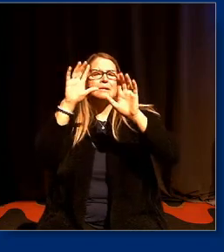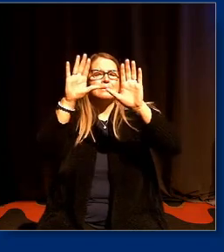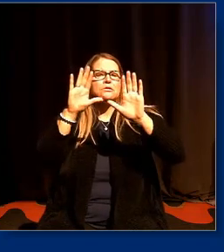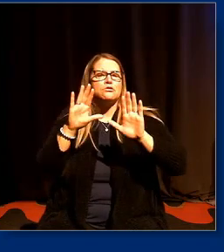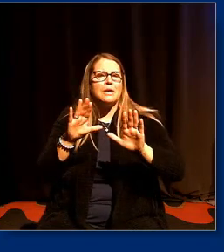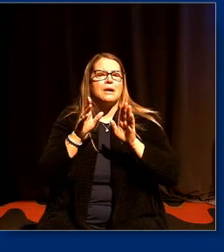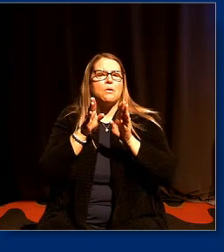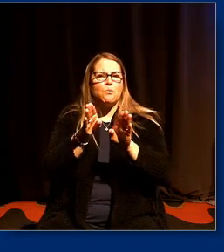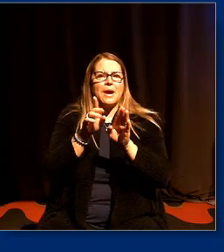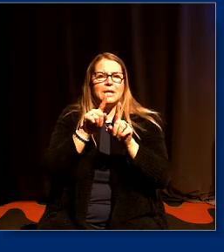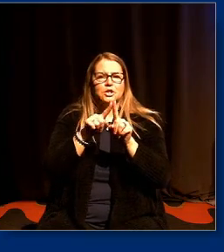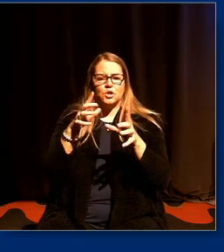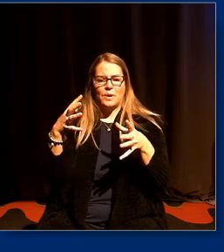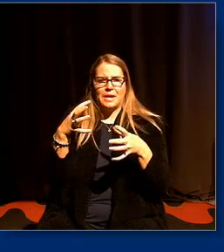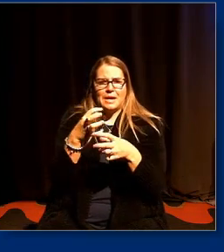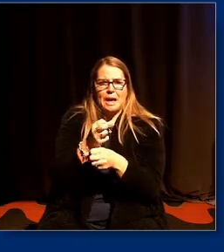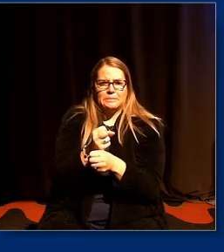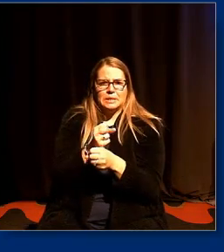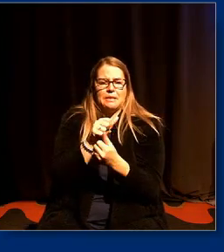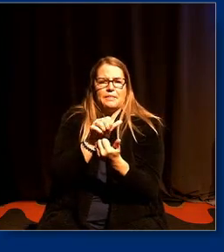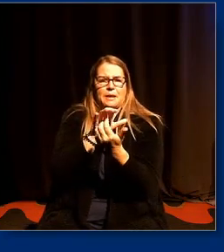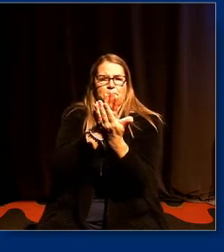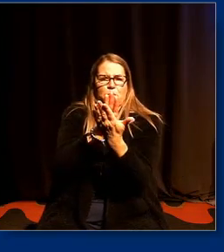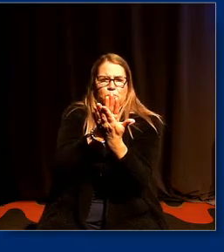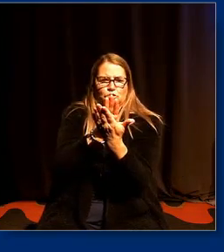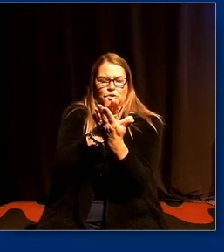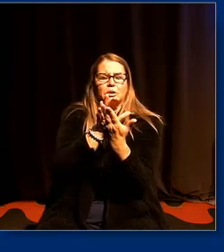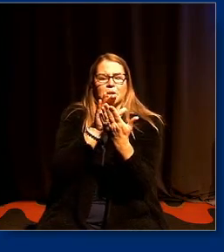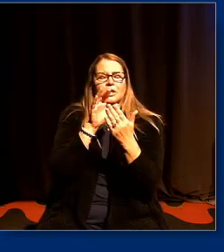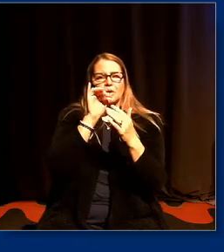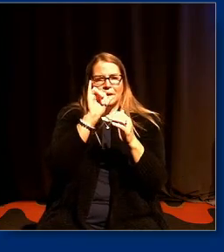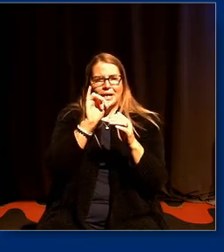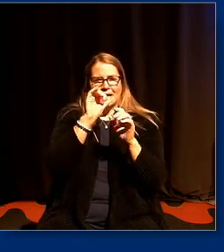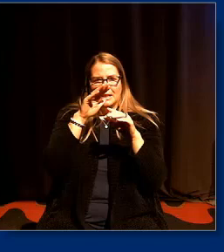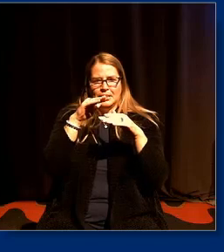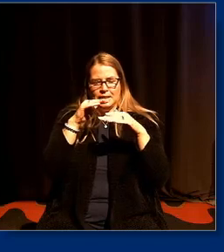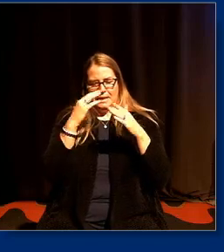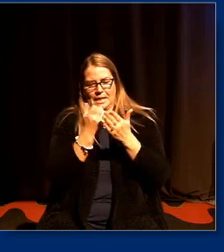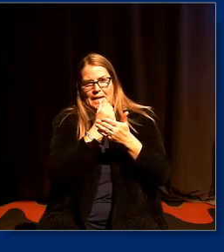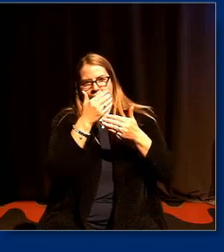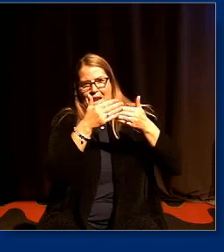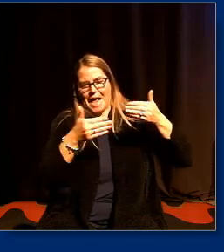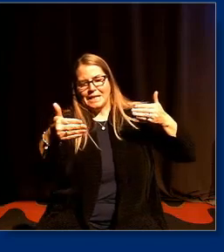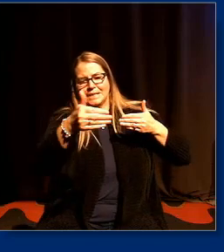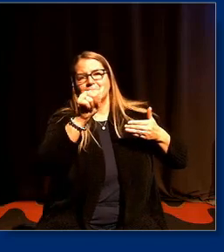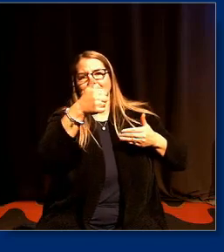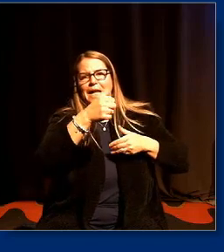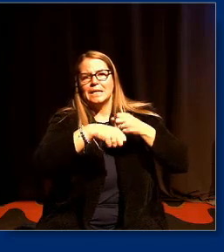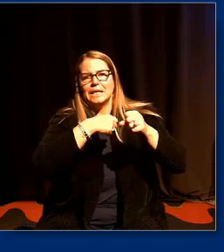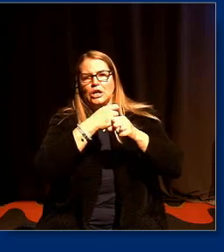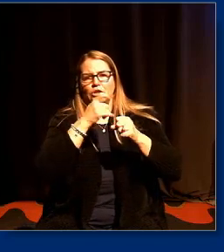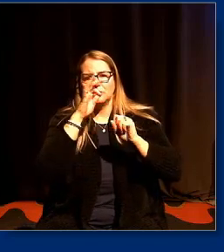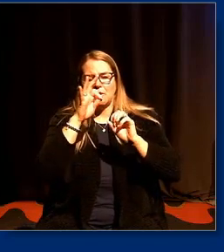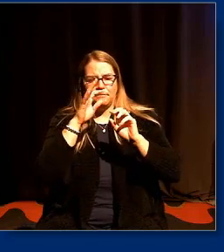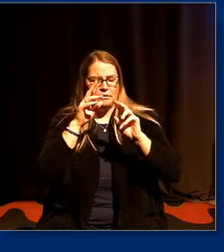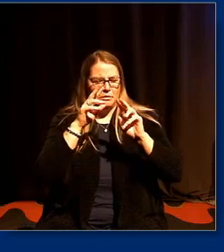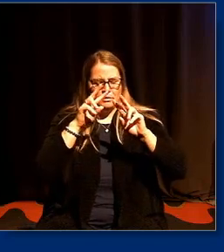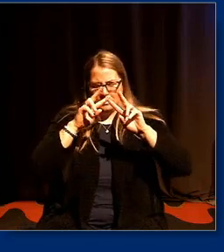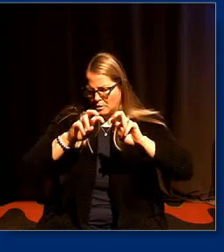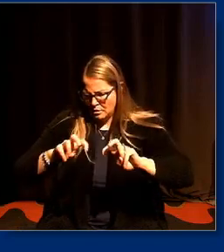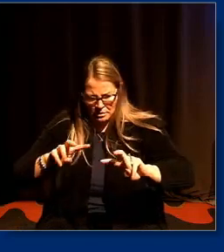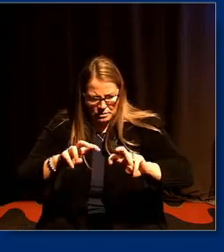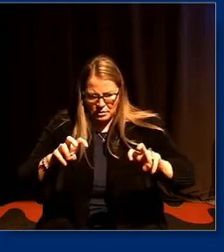encapsulating the approach you can then spend the next 10 years reading around all the detail of of what